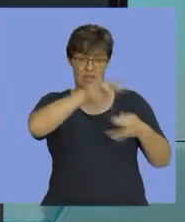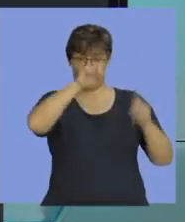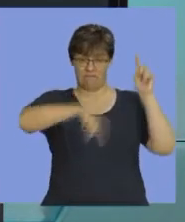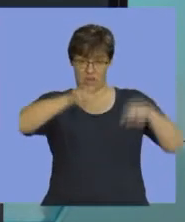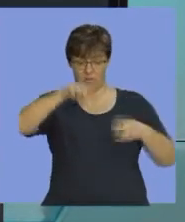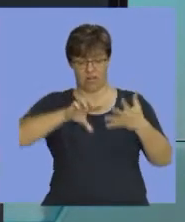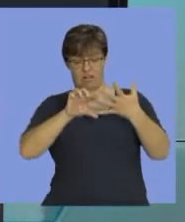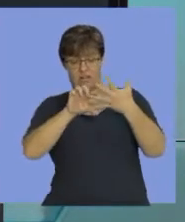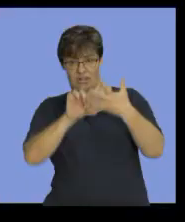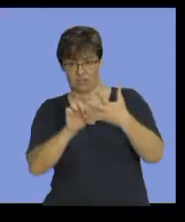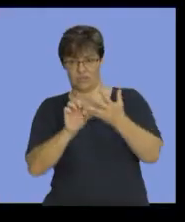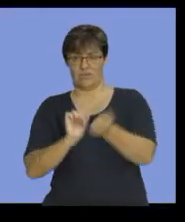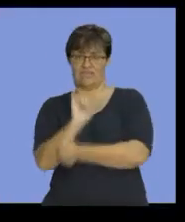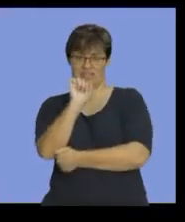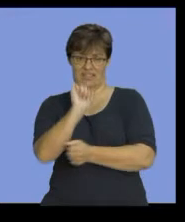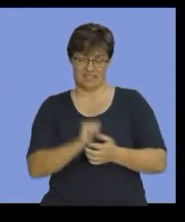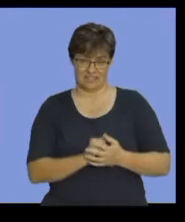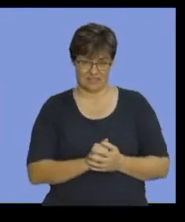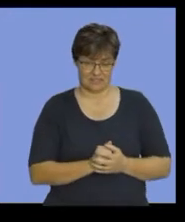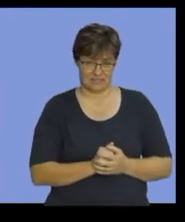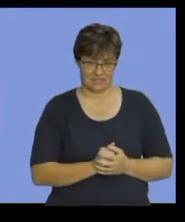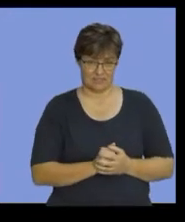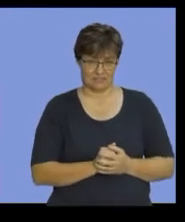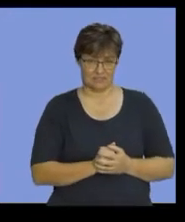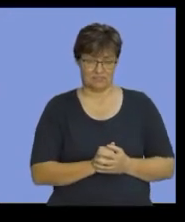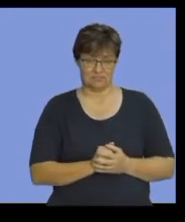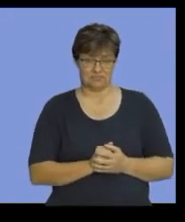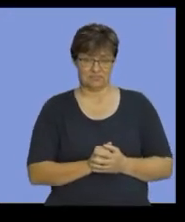two are fixed. Okay.